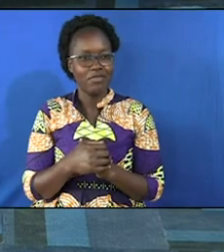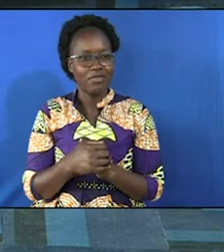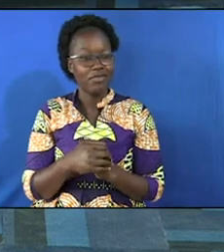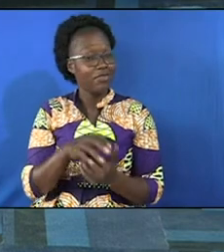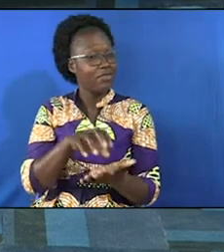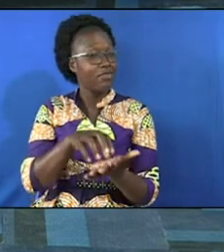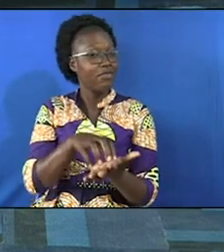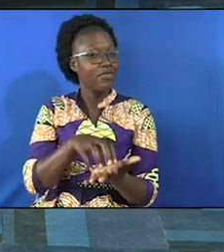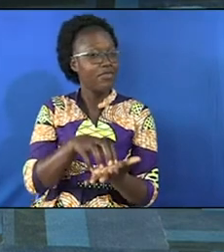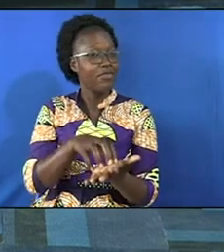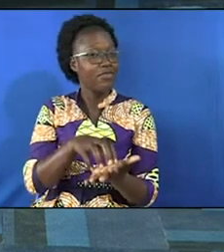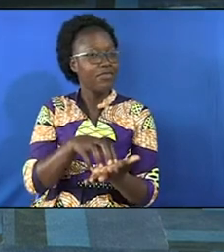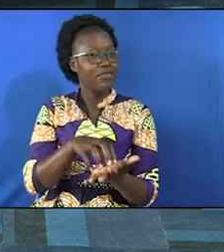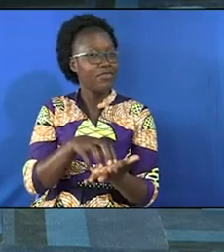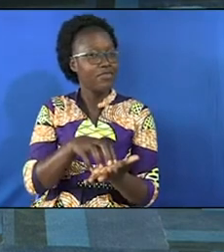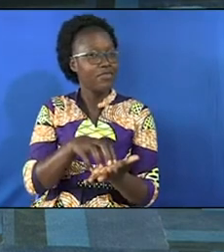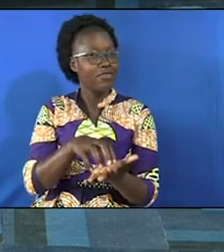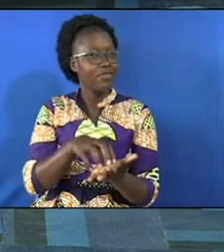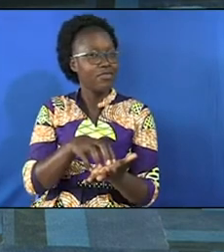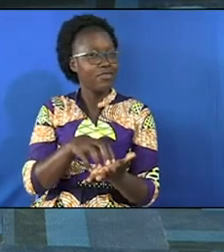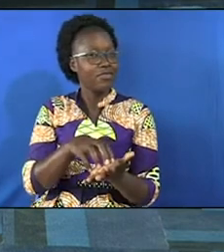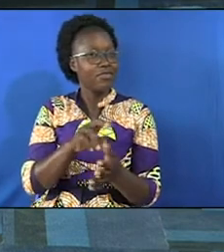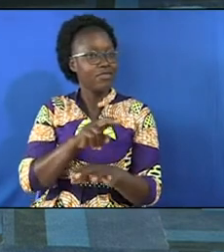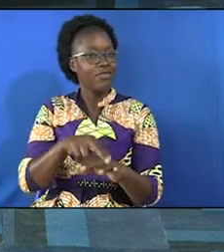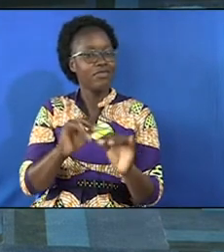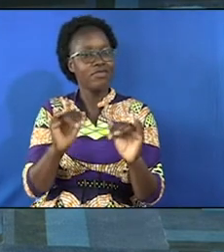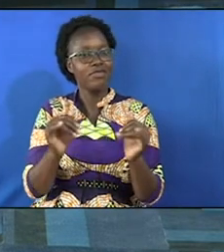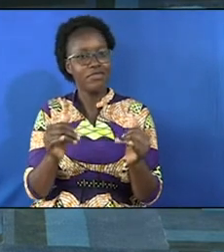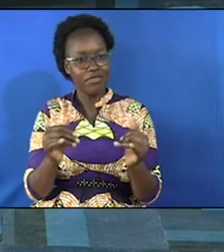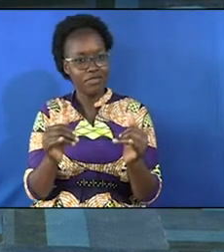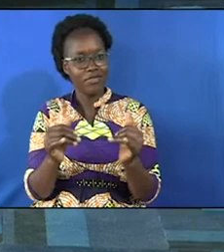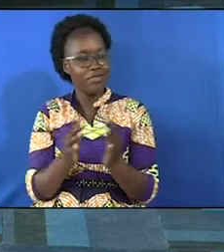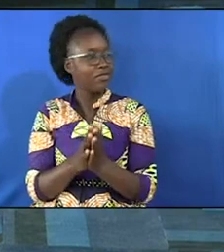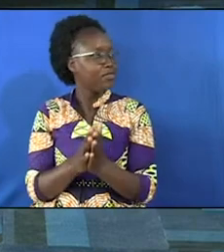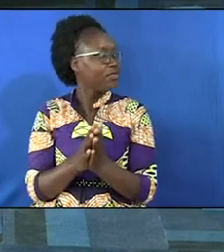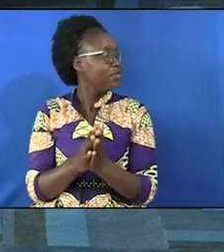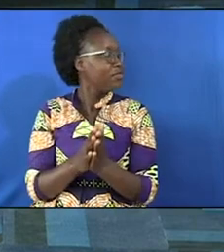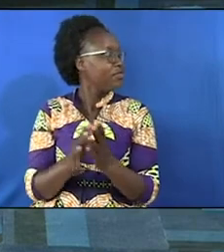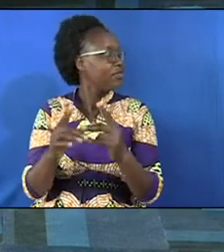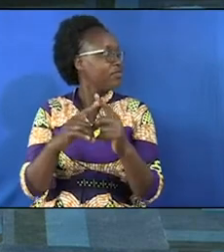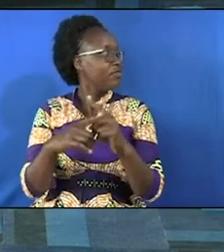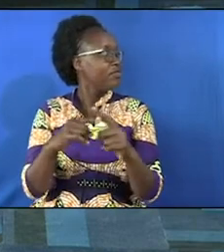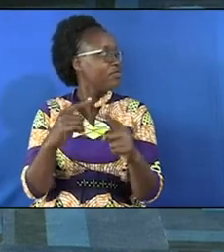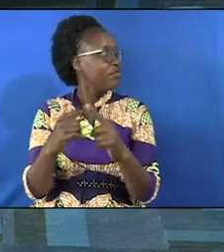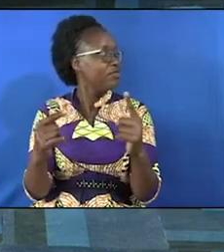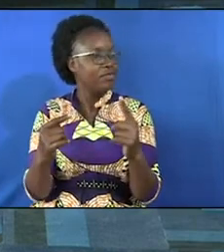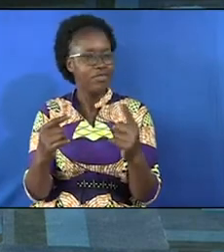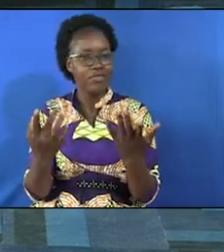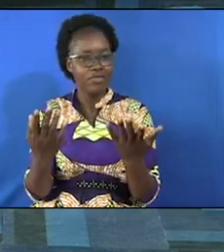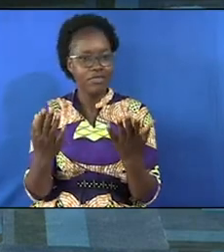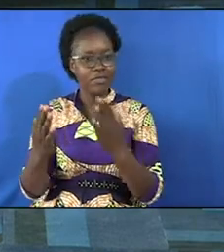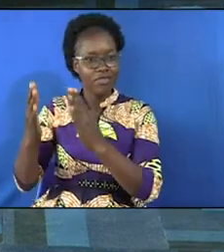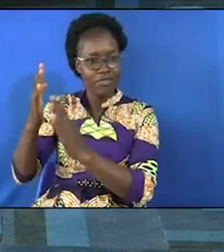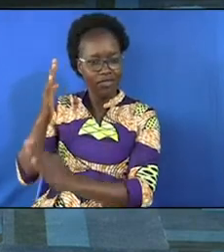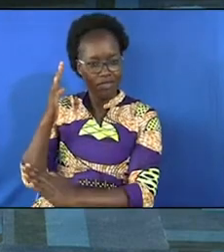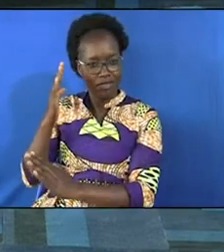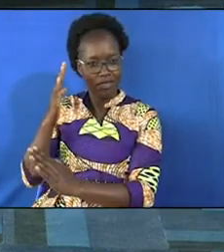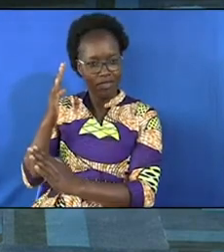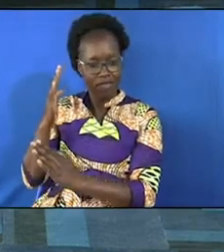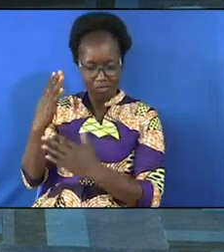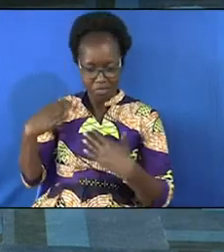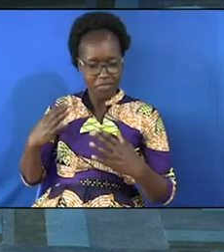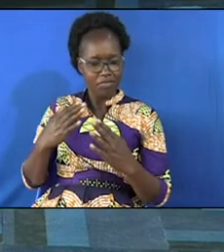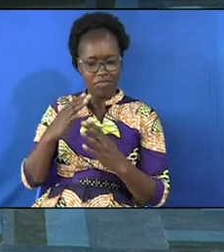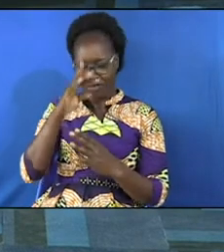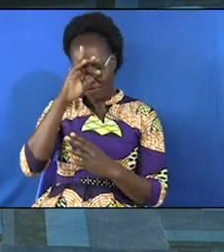station national media group and this serious element for security guard serious